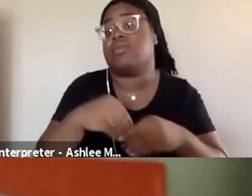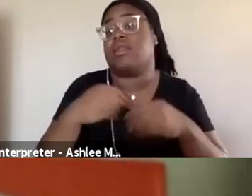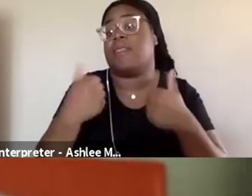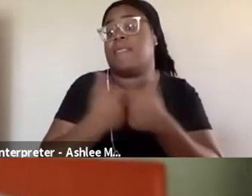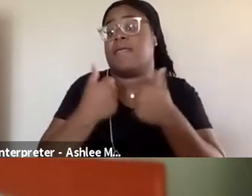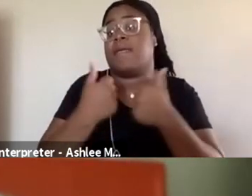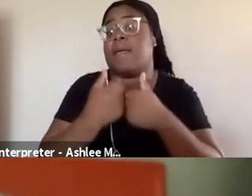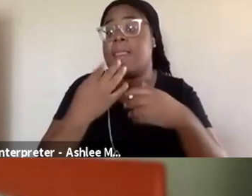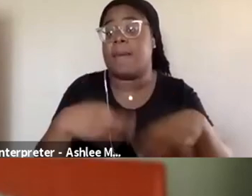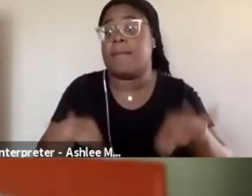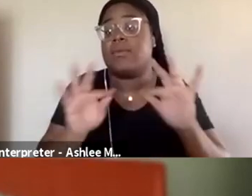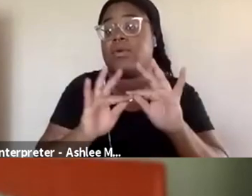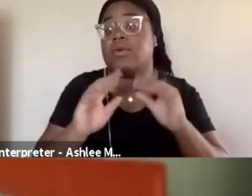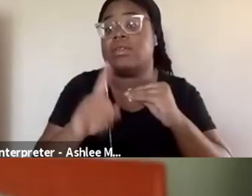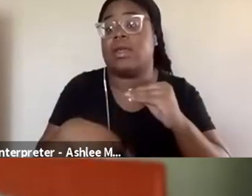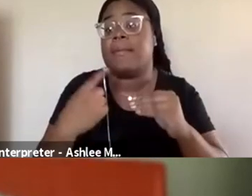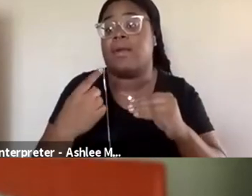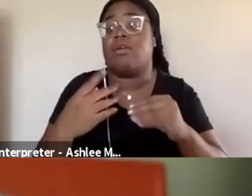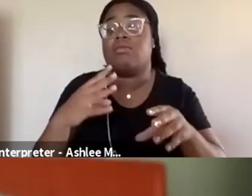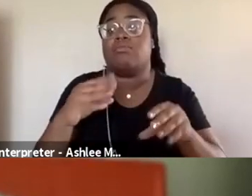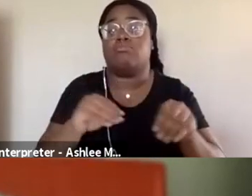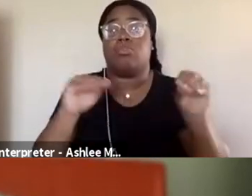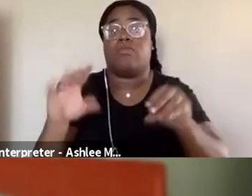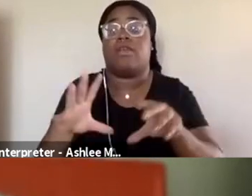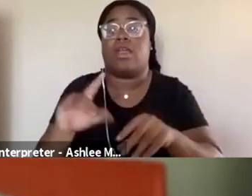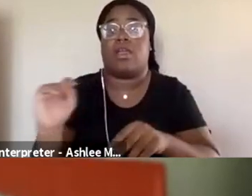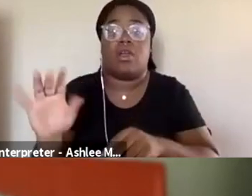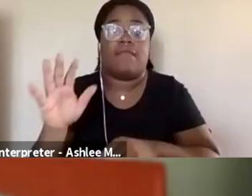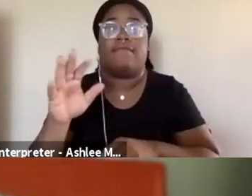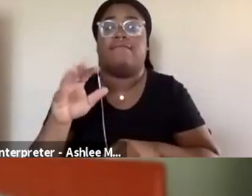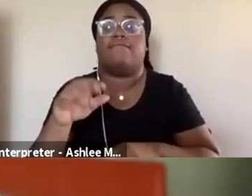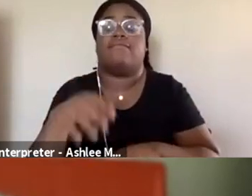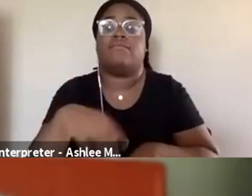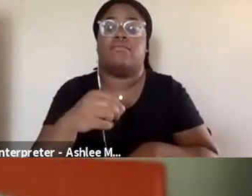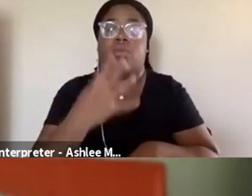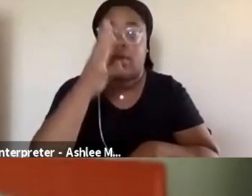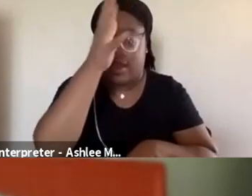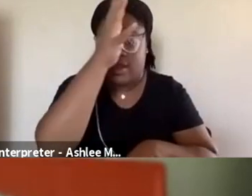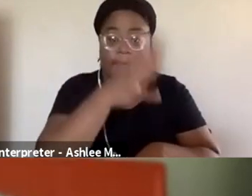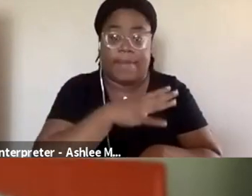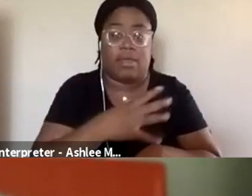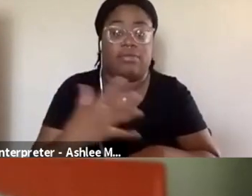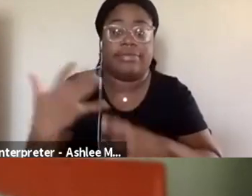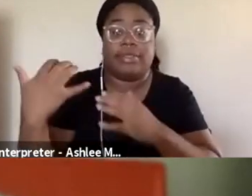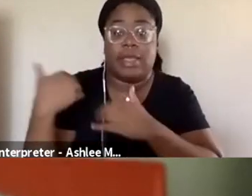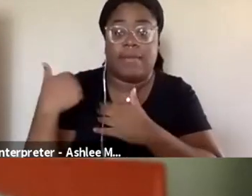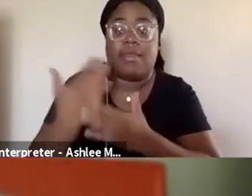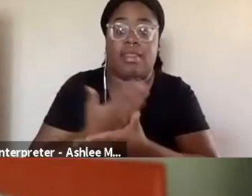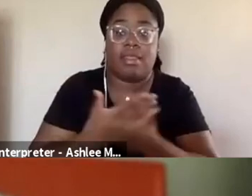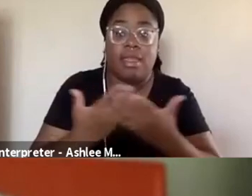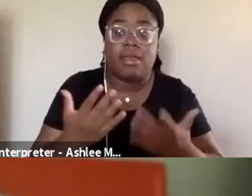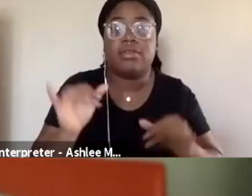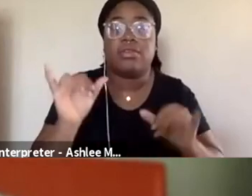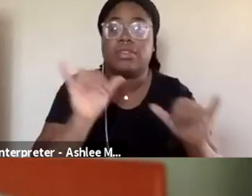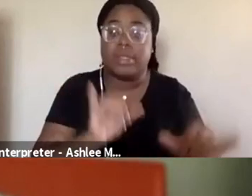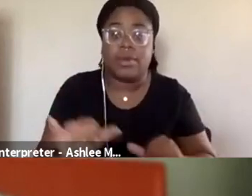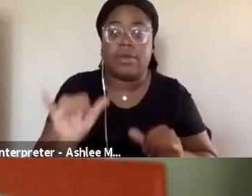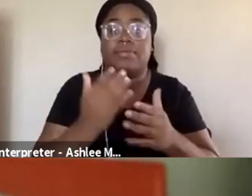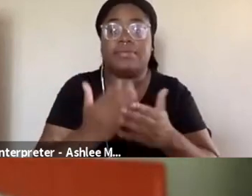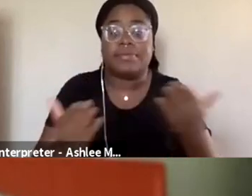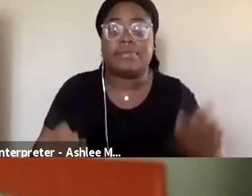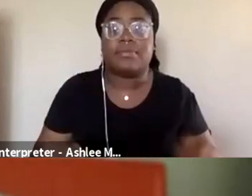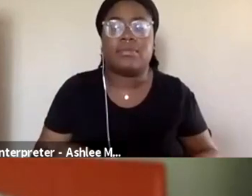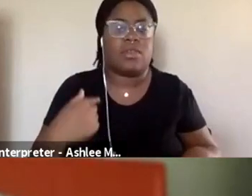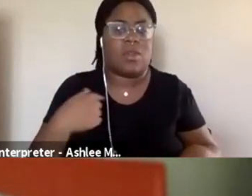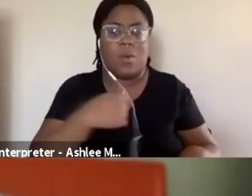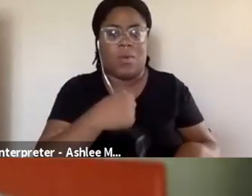the importance of moving out of just white male dominated male power fantasies, like the stereotypes of those, we